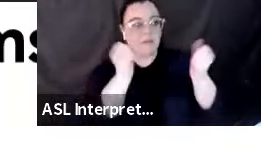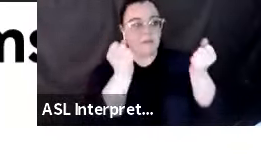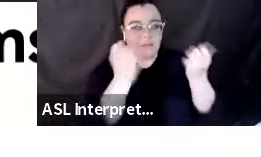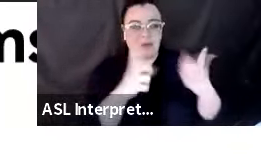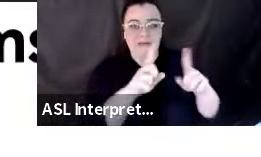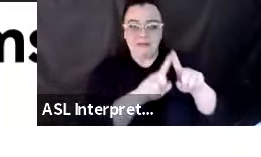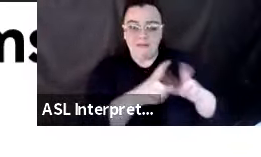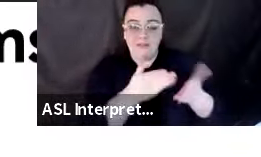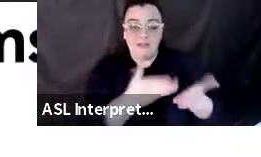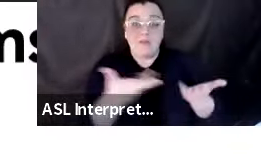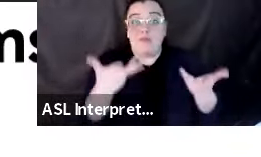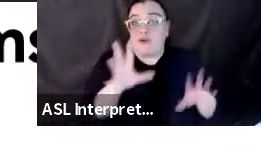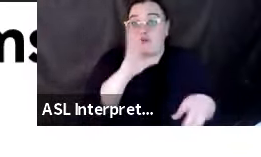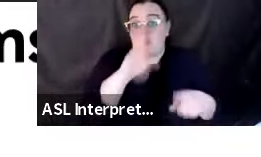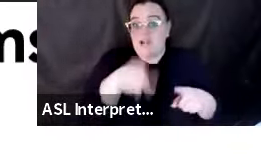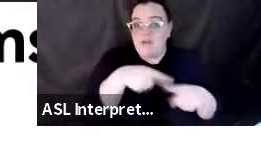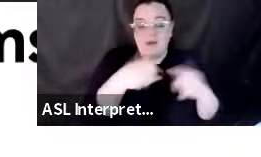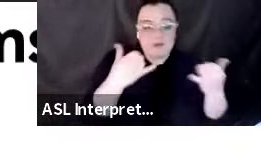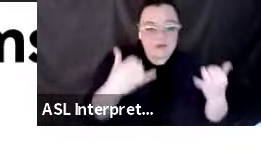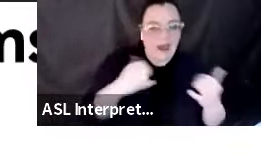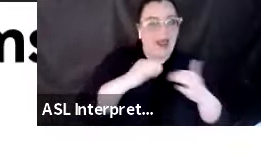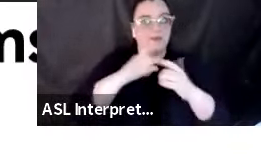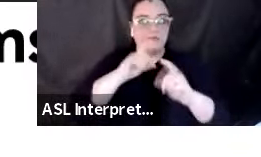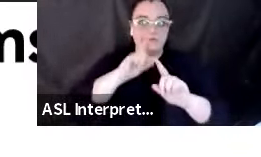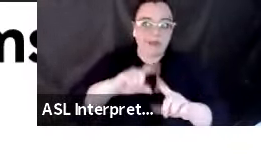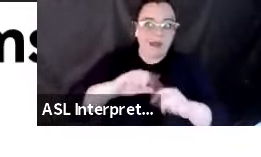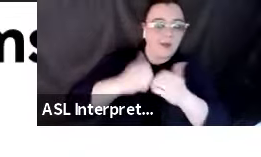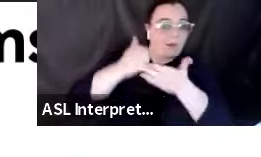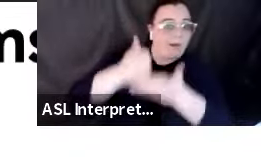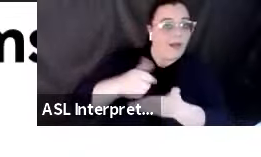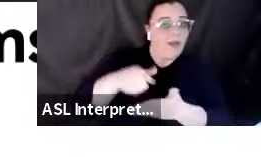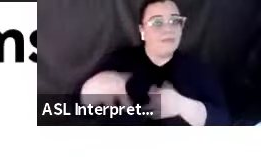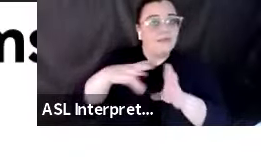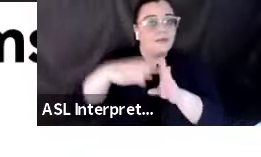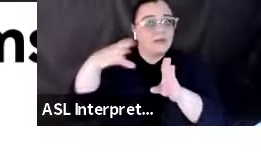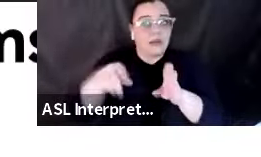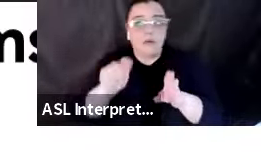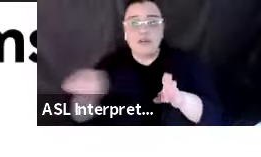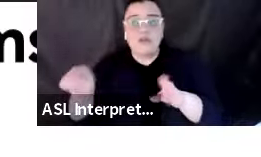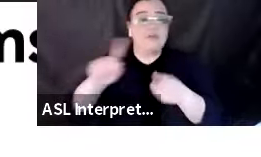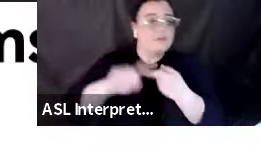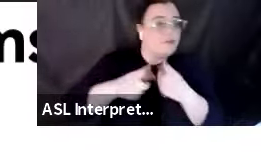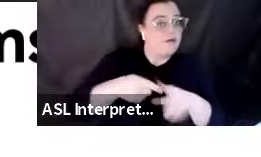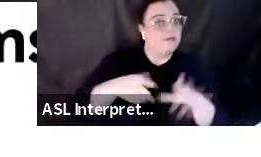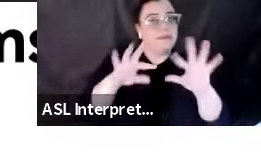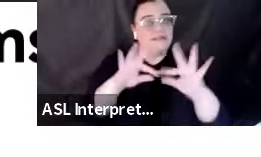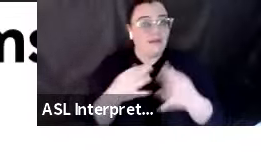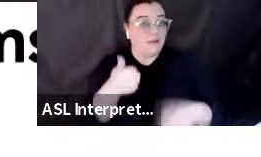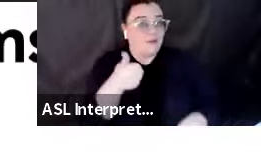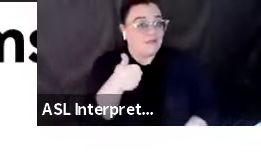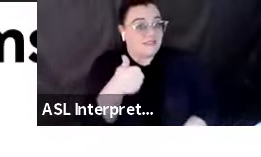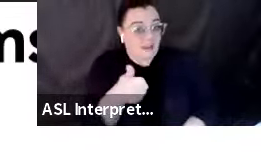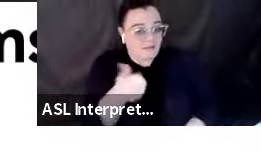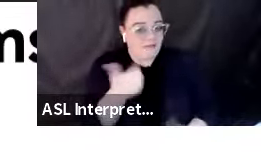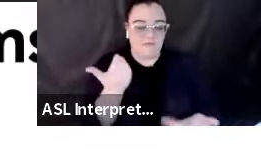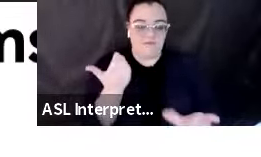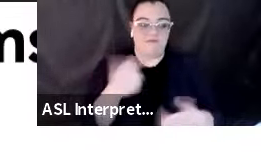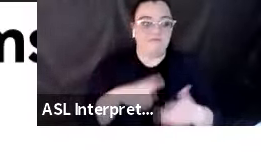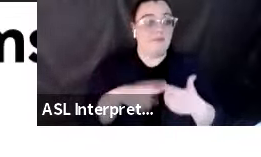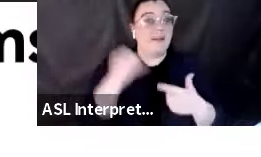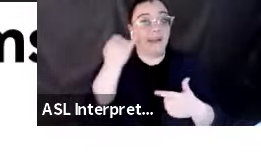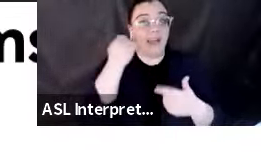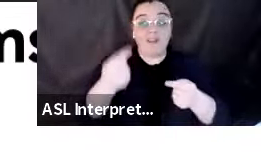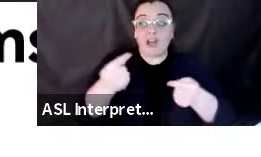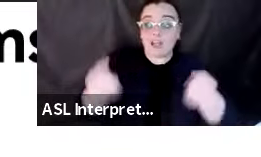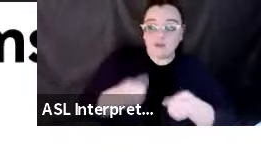about and how to respond to help your neighbors to help yourself to help your family. To help others who are injured as well as